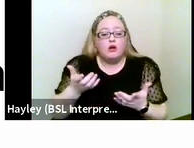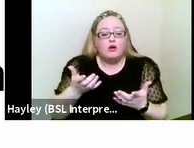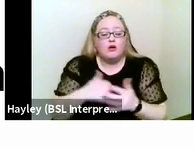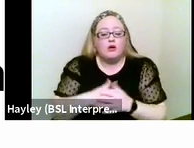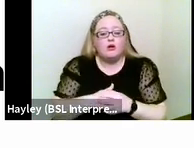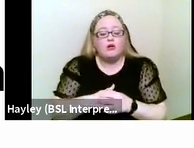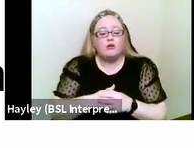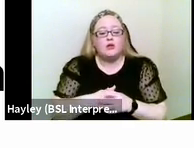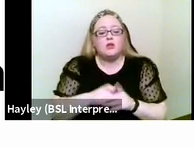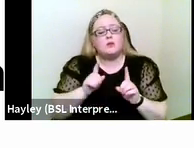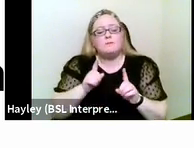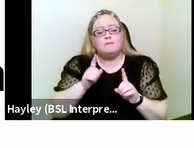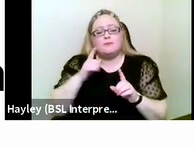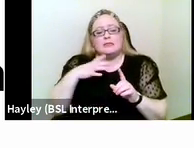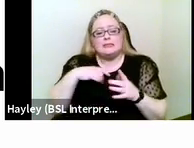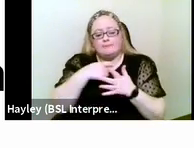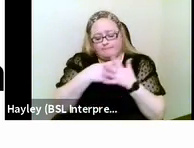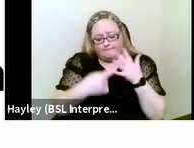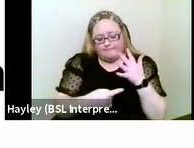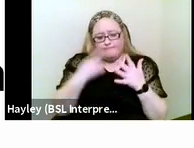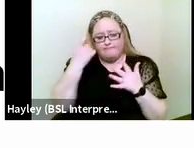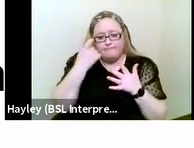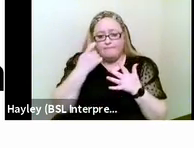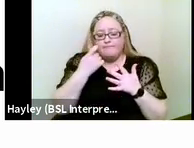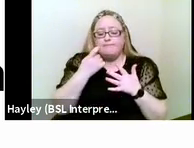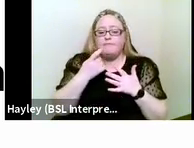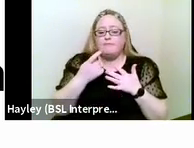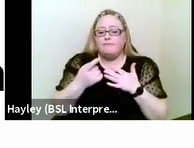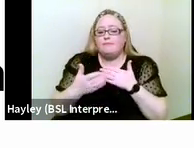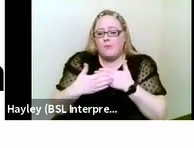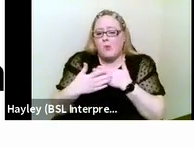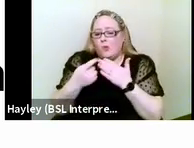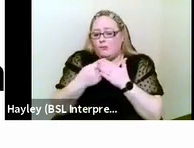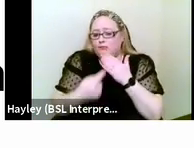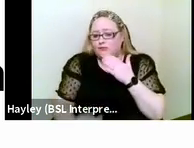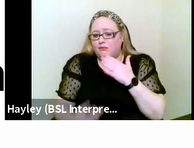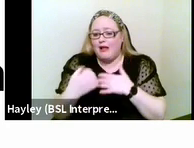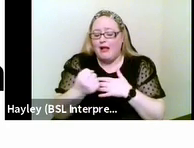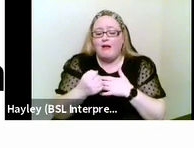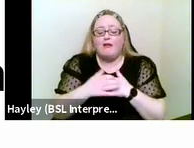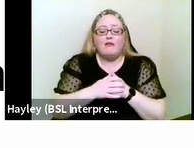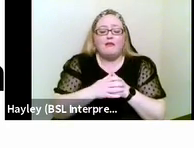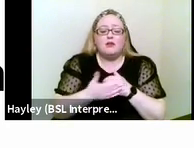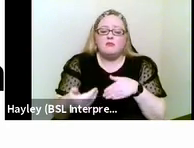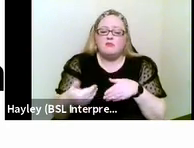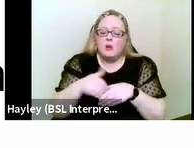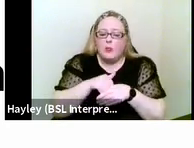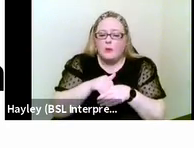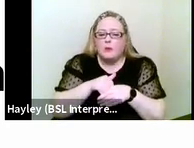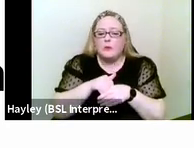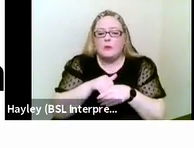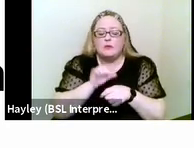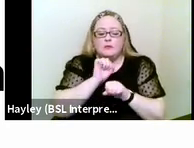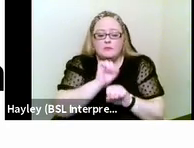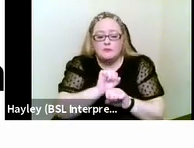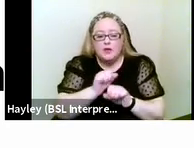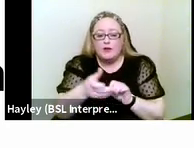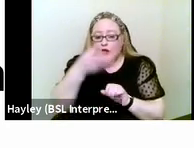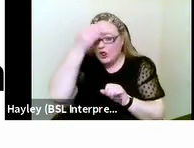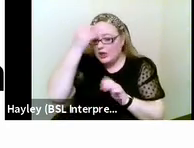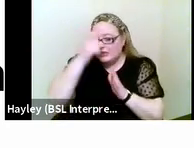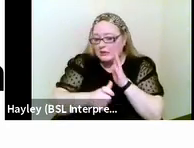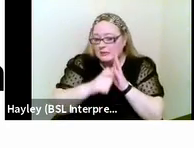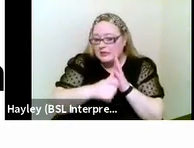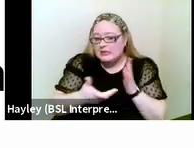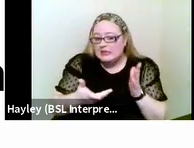things that we need to think about when we're working with deafblind people. Others would include, are there any additional learning disabilities, for